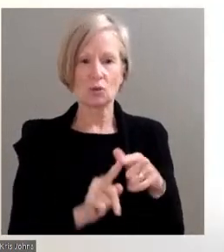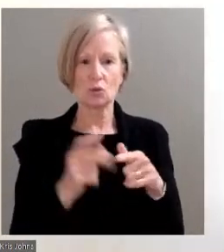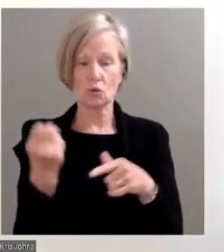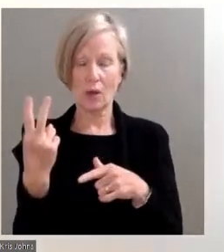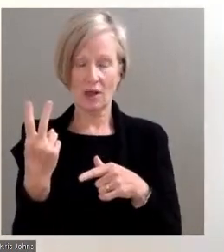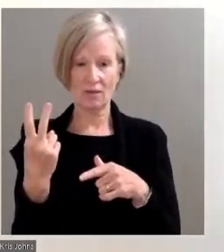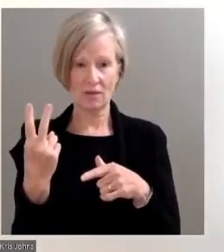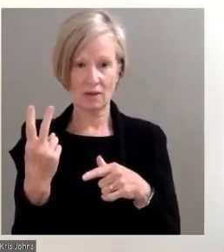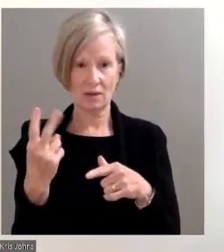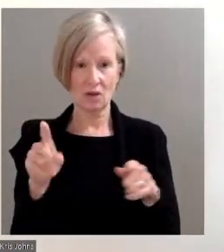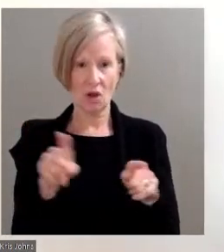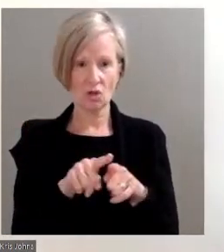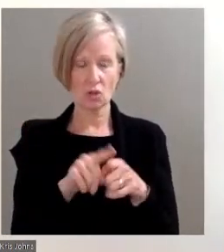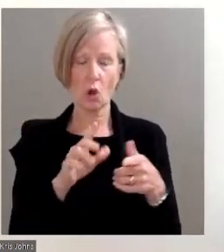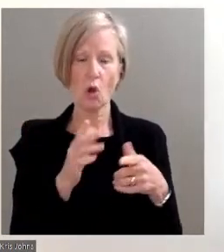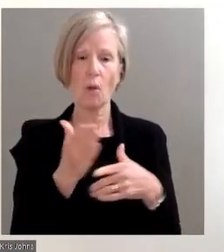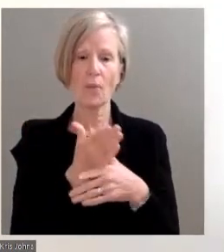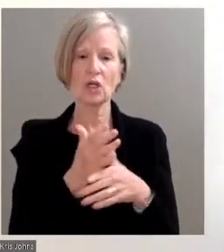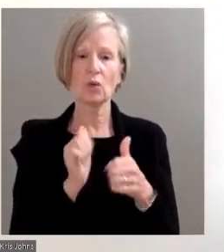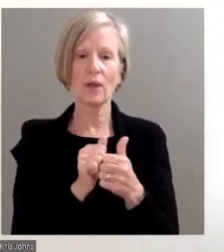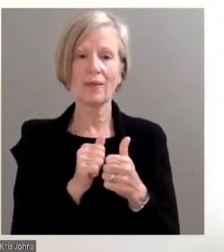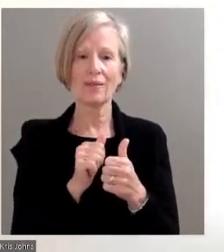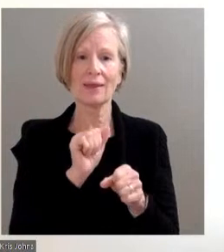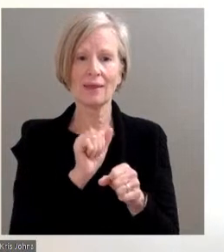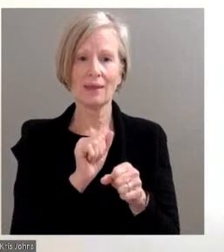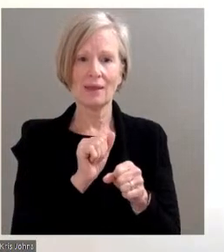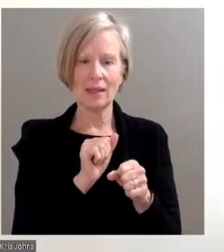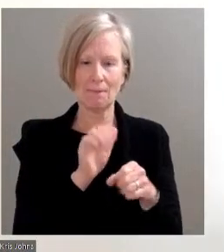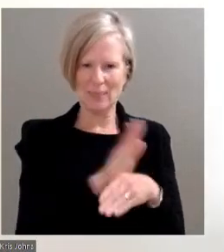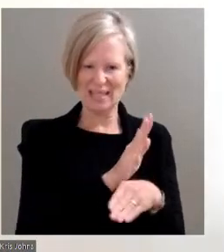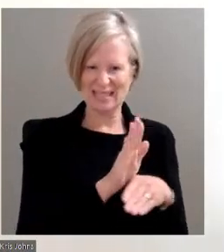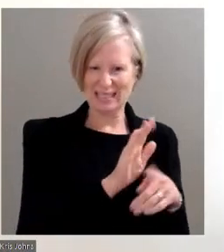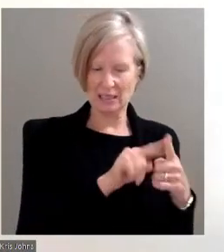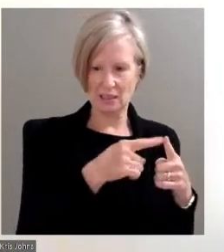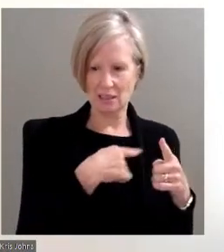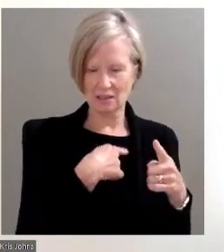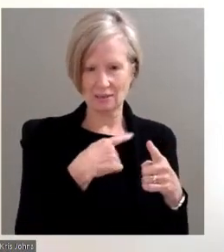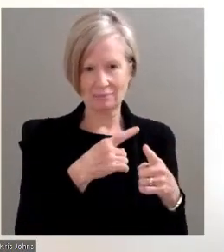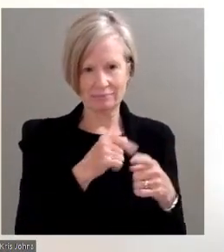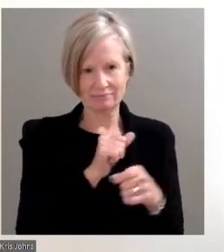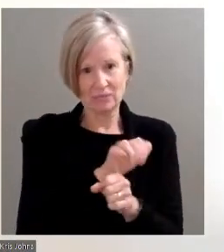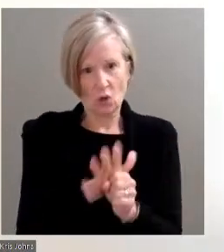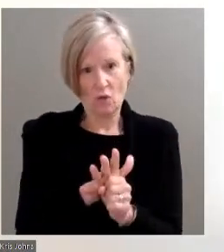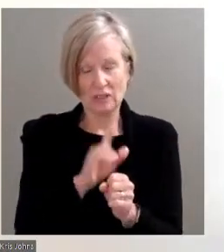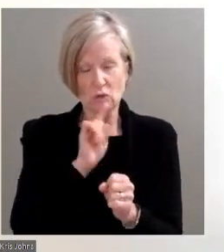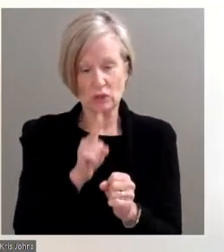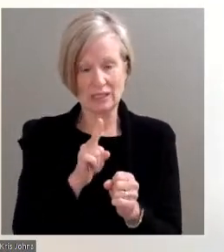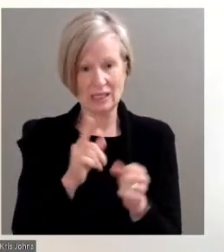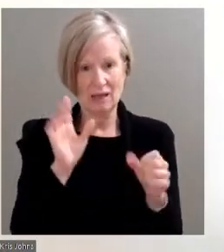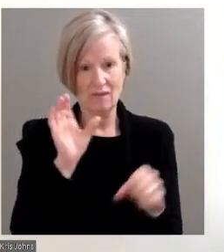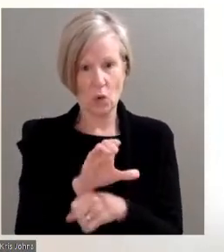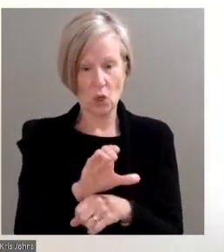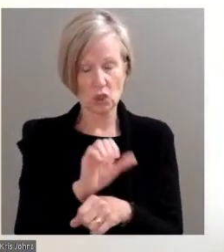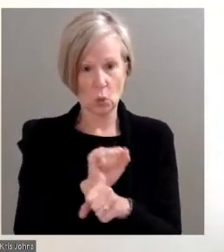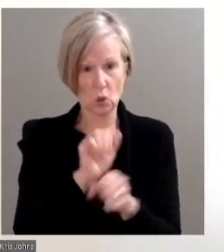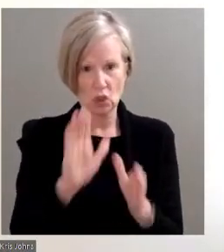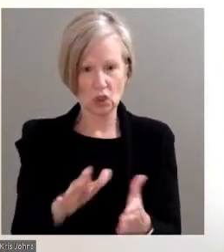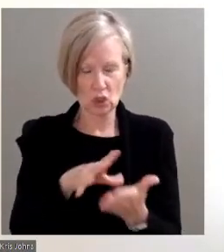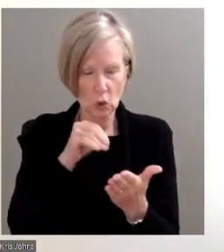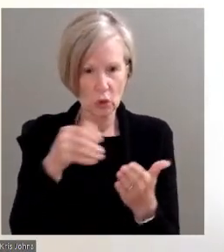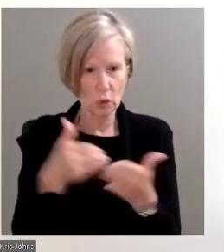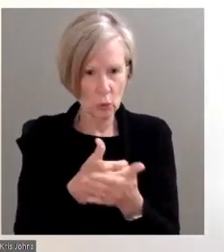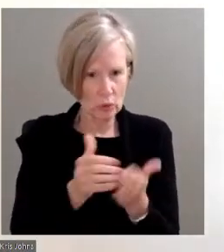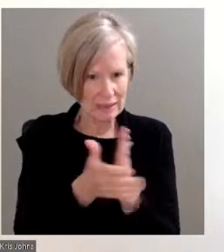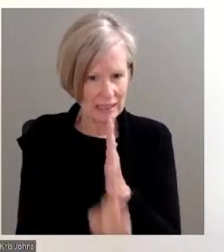just partnering with employers because it has been mentioned, COVID-19 has really forced workers to learn a new set of